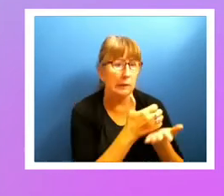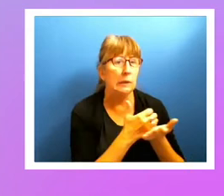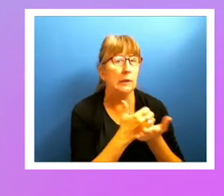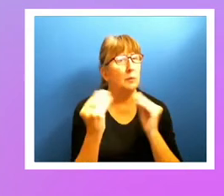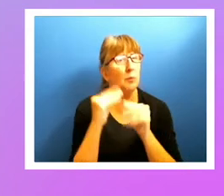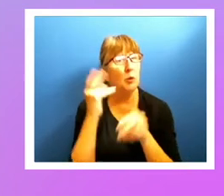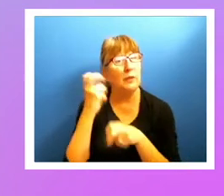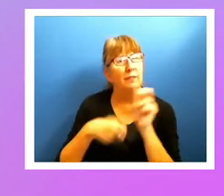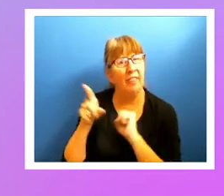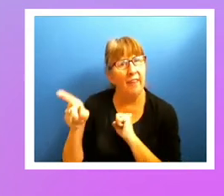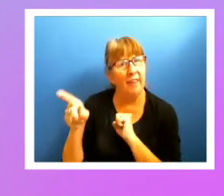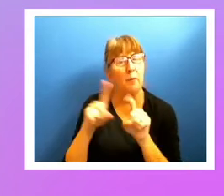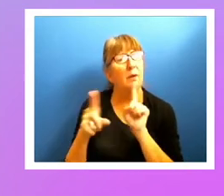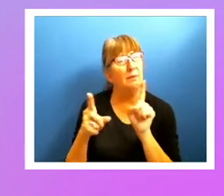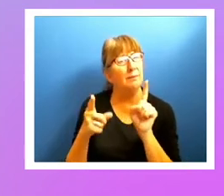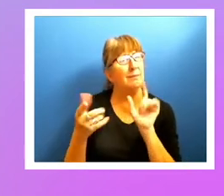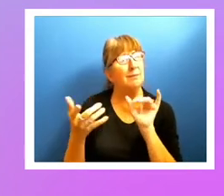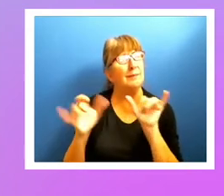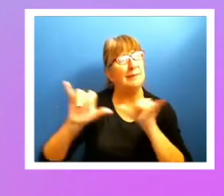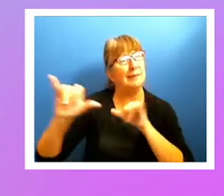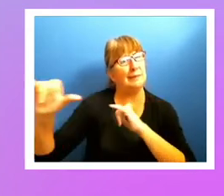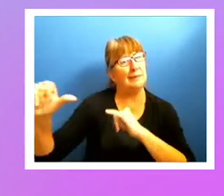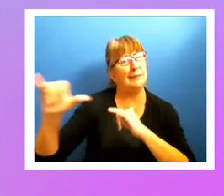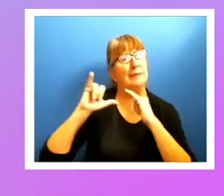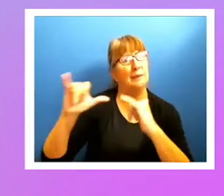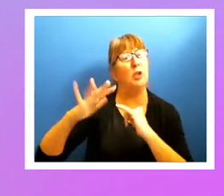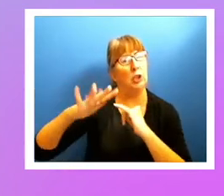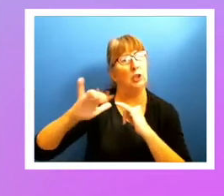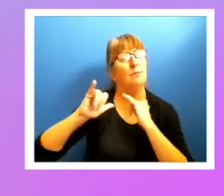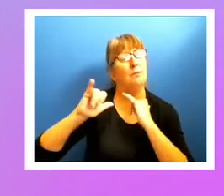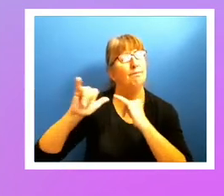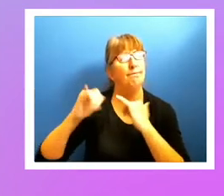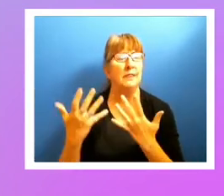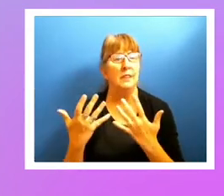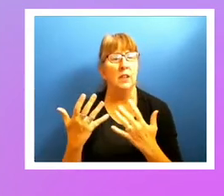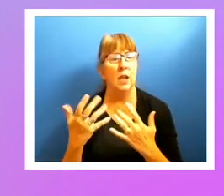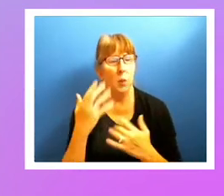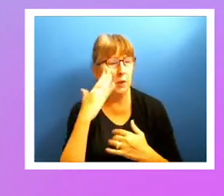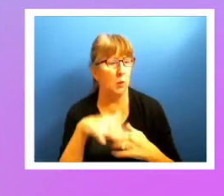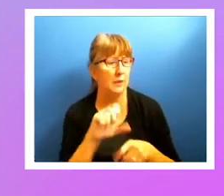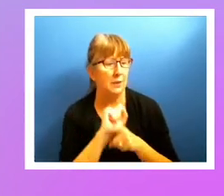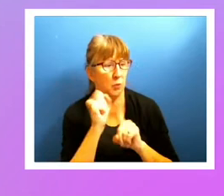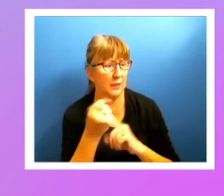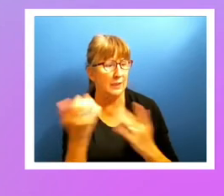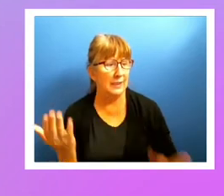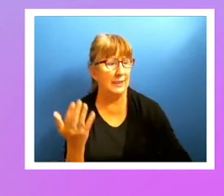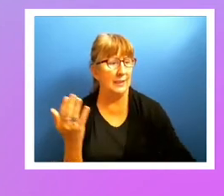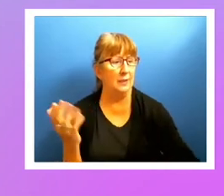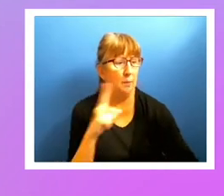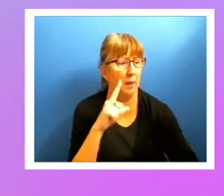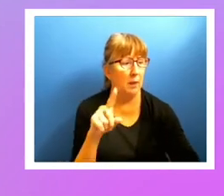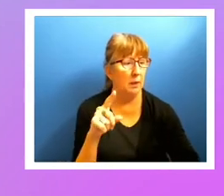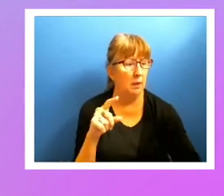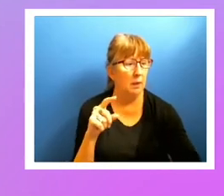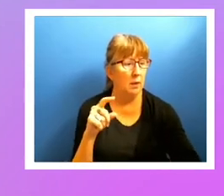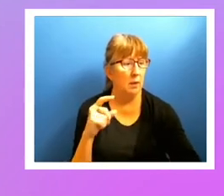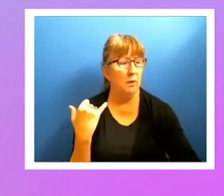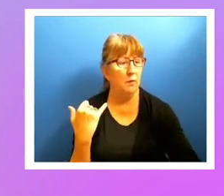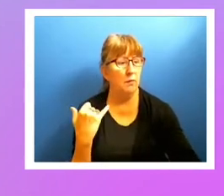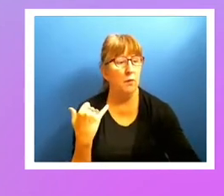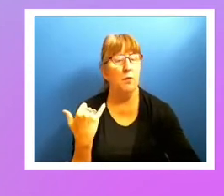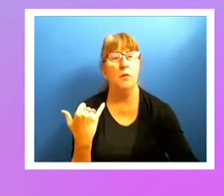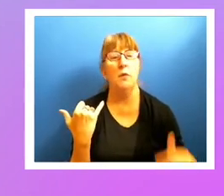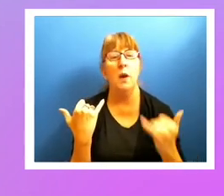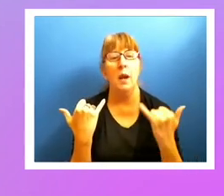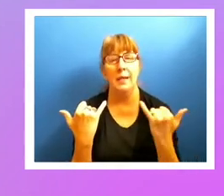there's a similar story. And we know that similar situations exist. But for right now, let's just focus on the United States. And